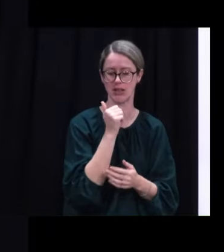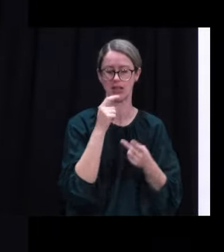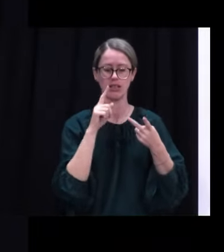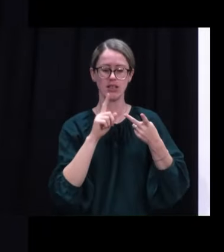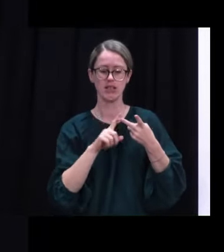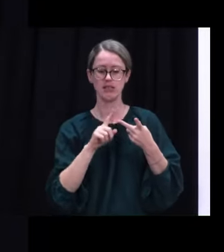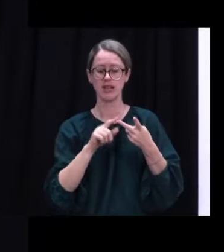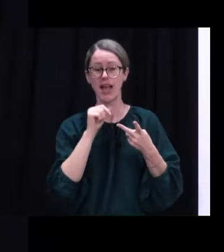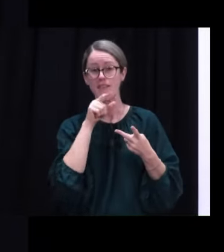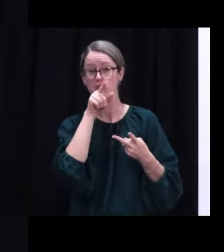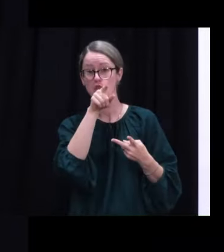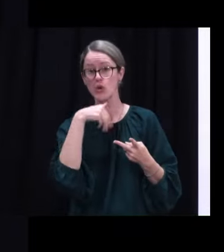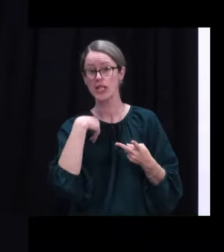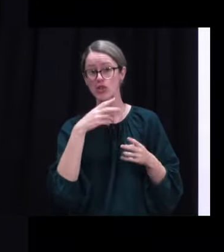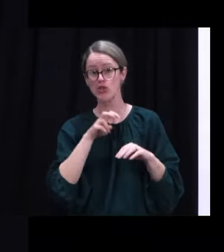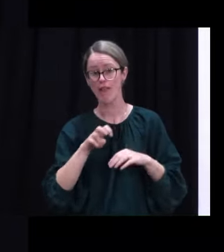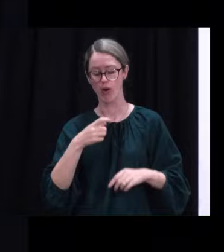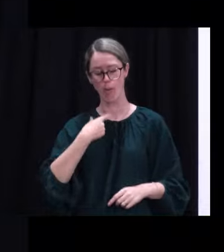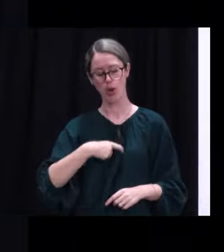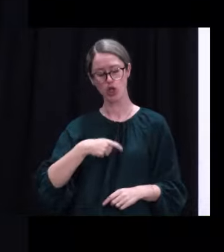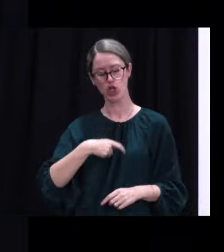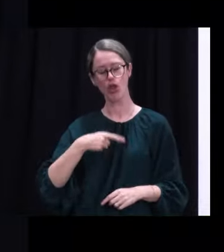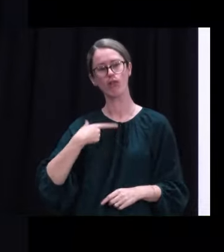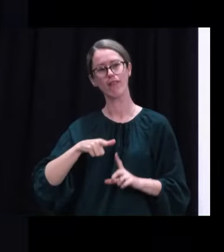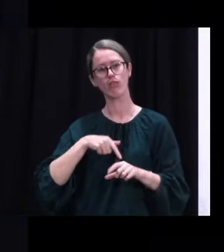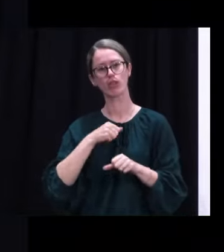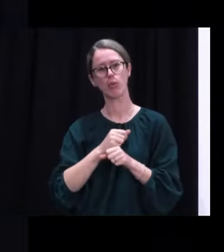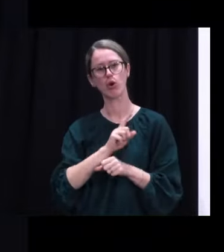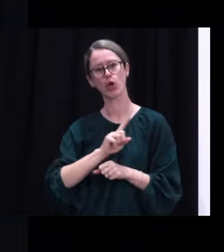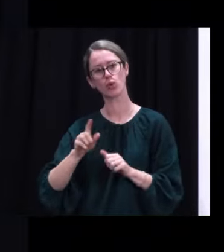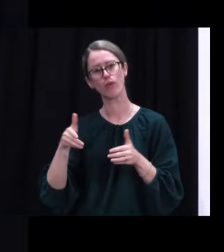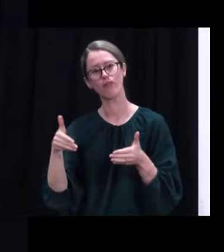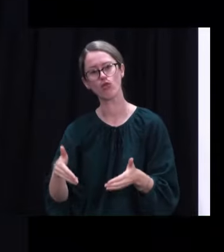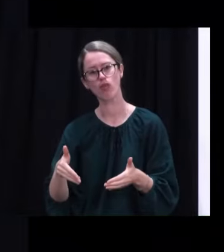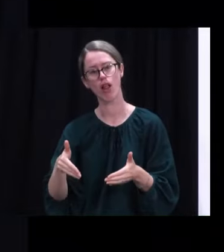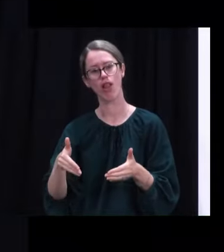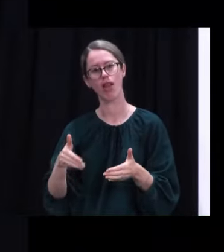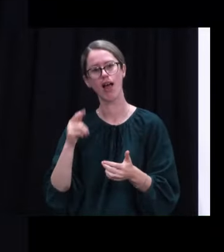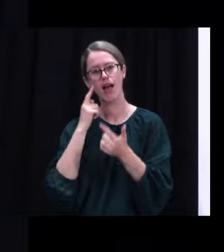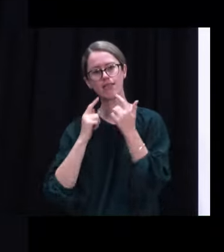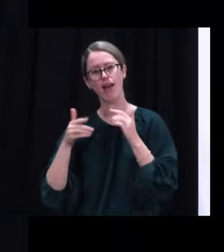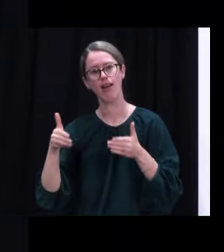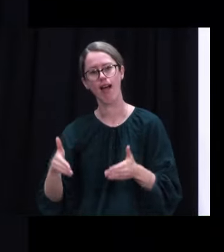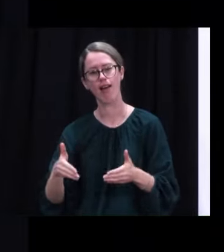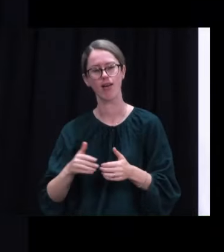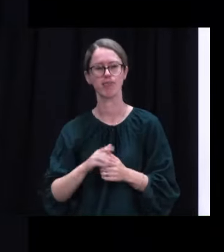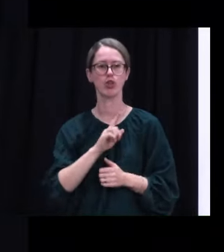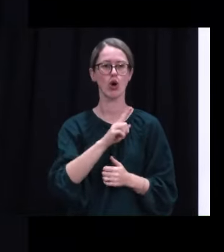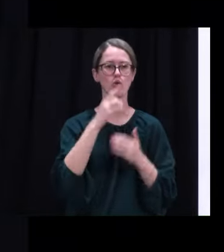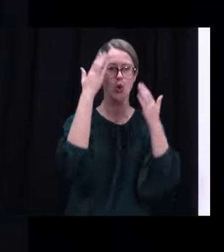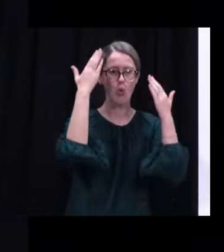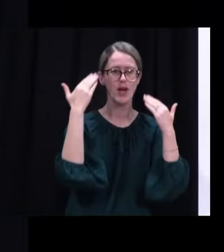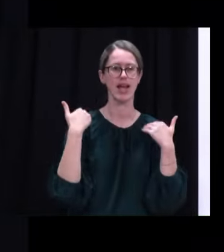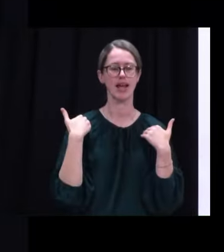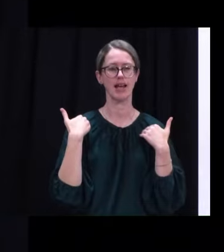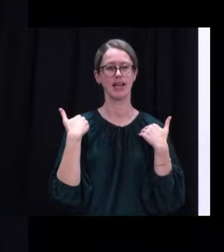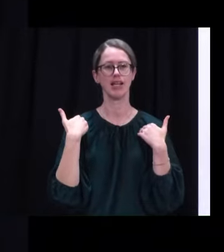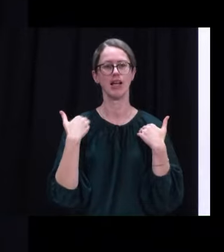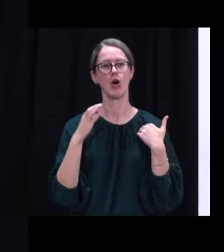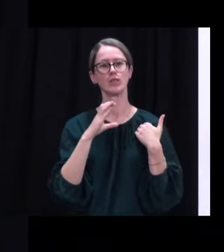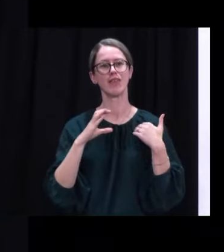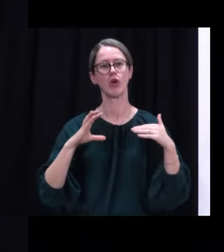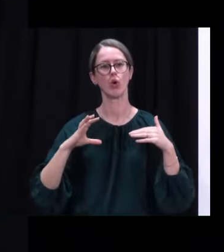Similarly though, if you need to travel for personal reasons, including to attend a funeral or tangihanga, attend a wedding or a civil union collect,